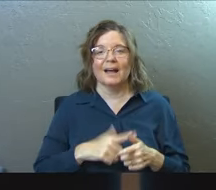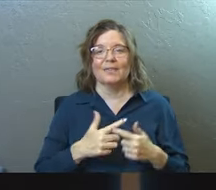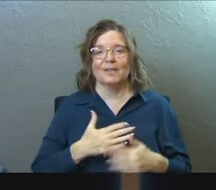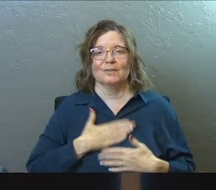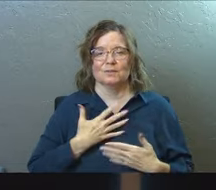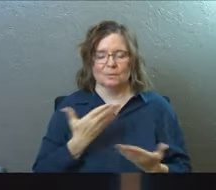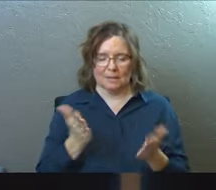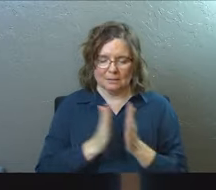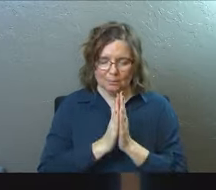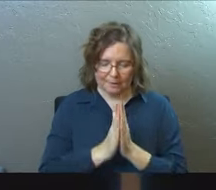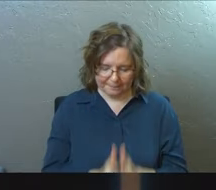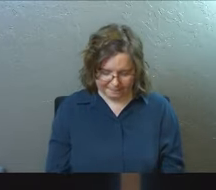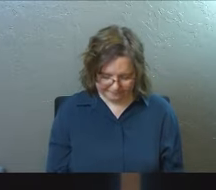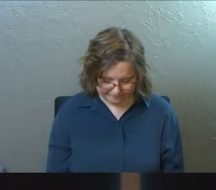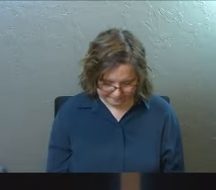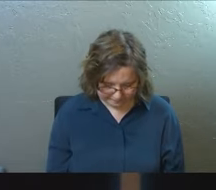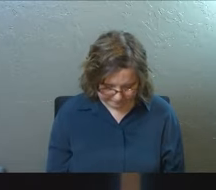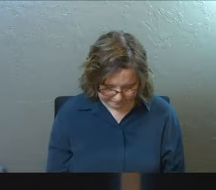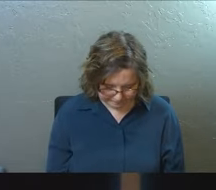is gonna come in. Let's pray.